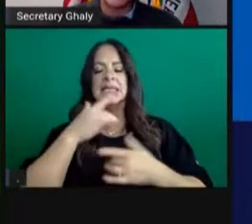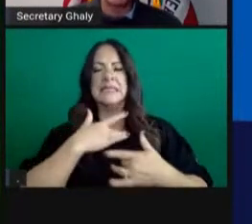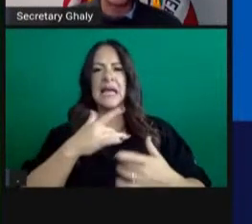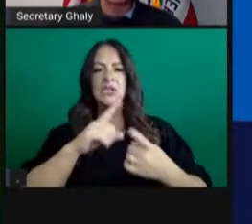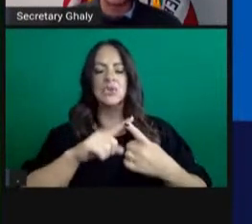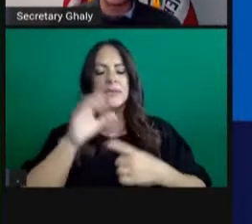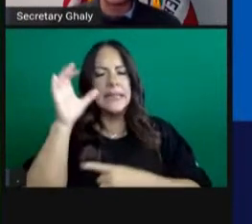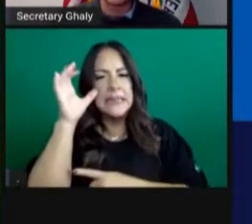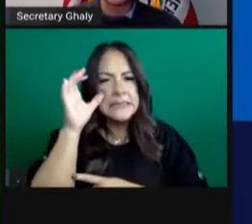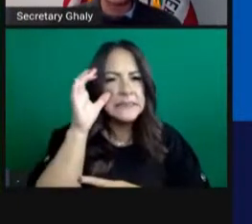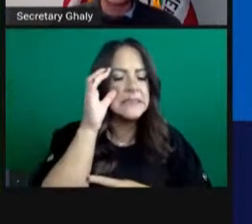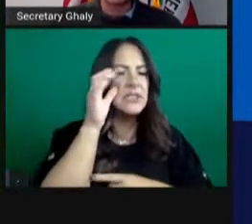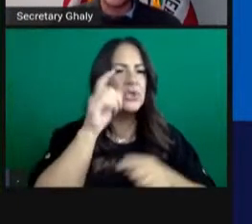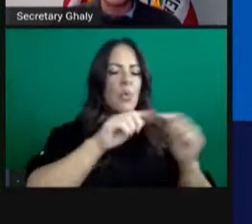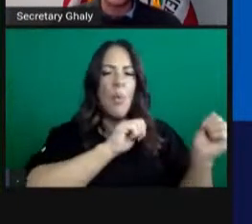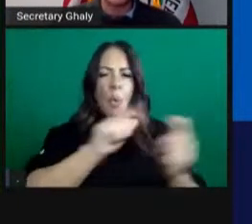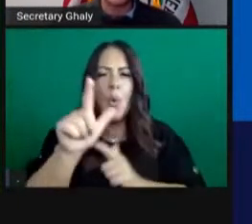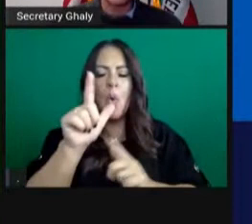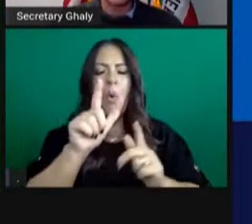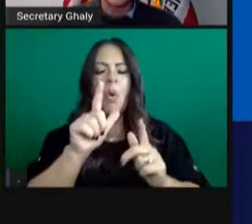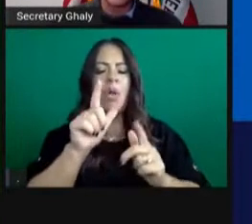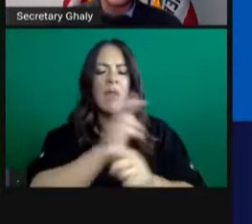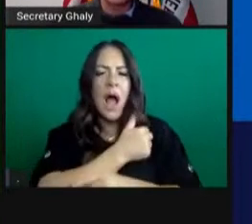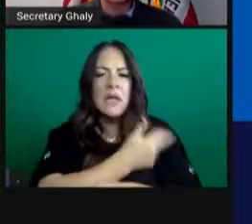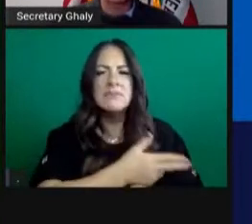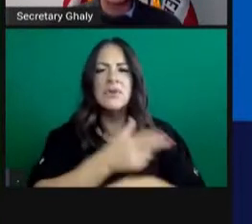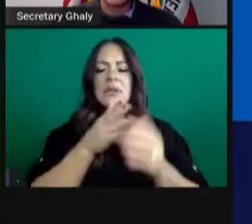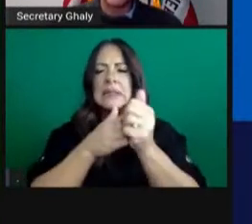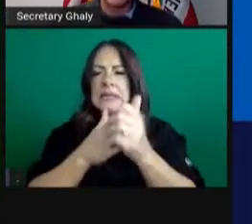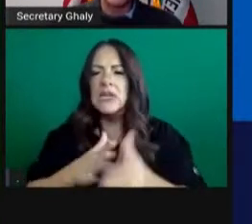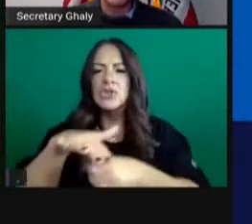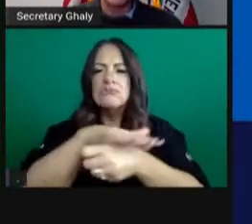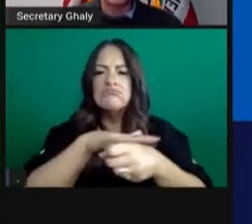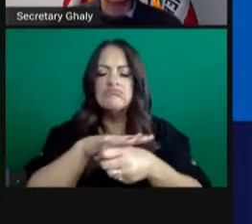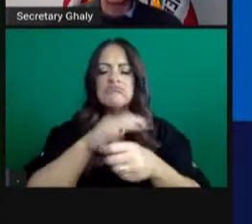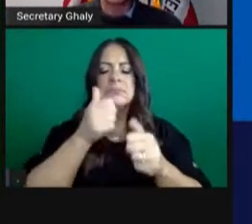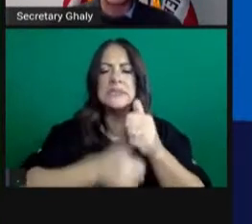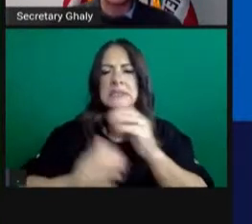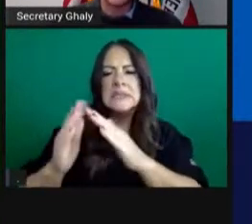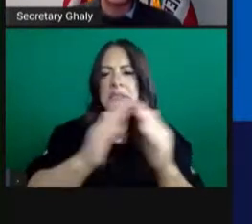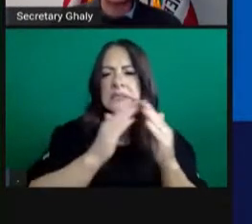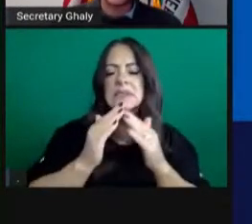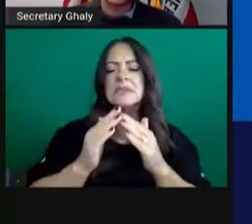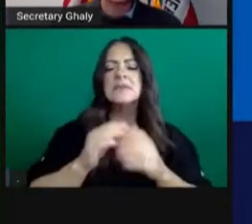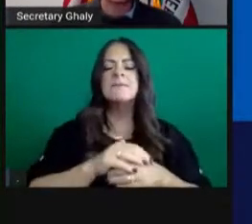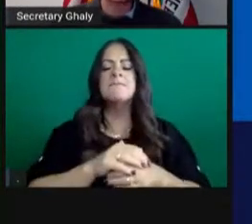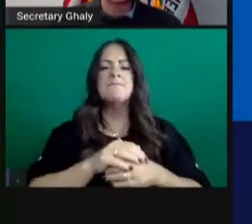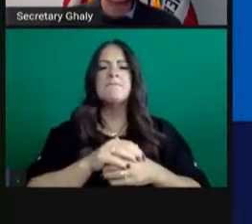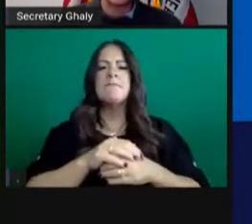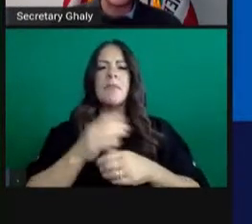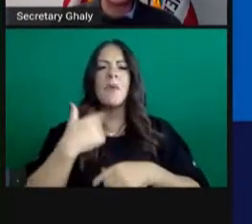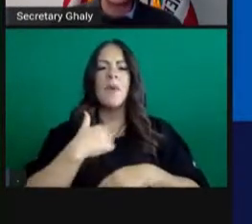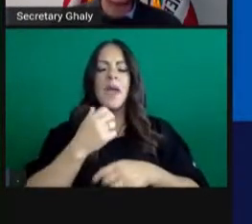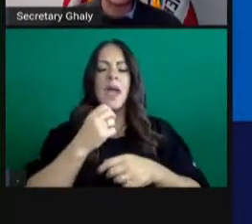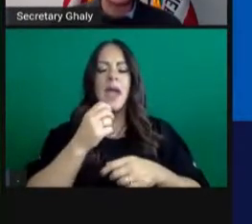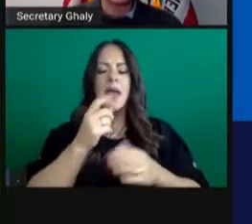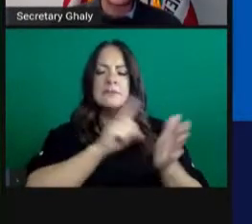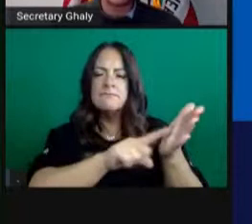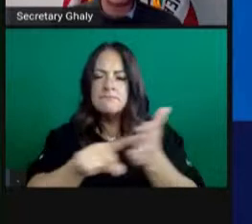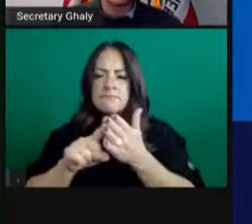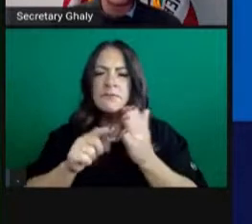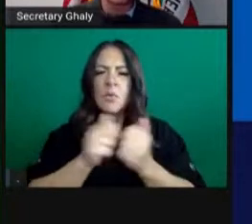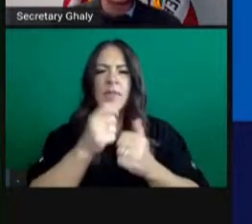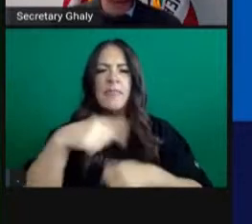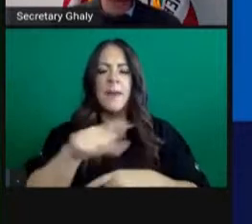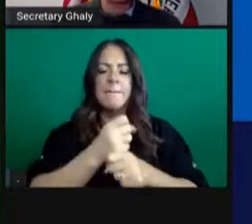communicating with our local leaders and our hospital leaders, ensuring then also that hospitals are planning for